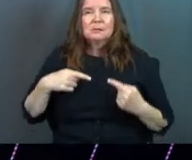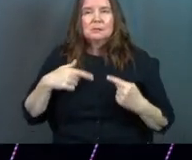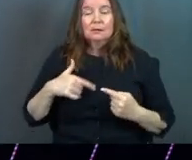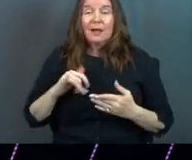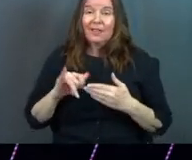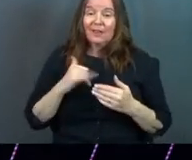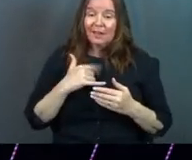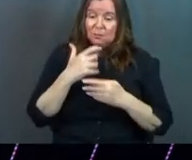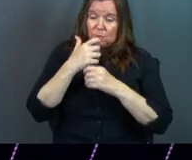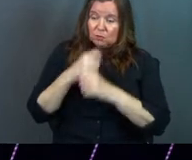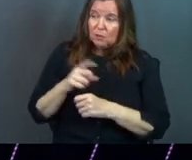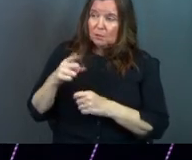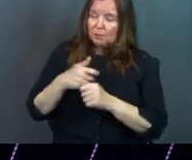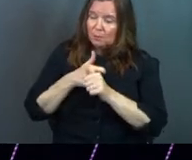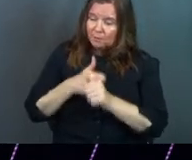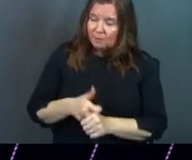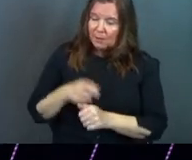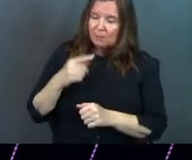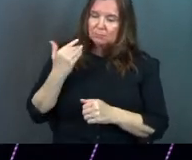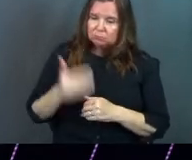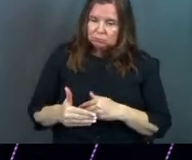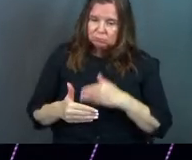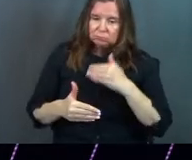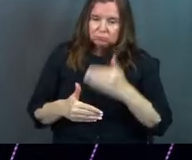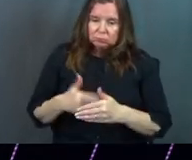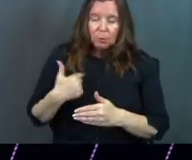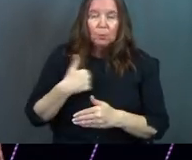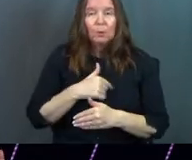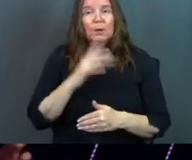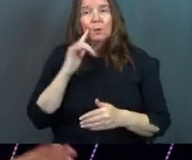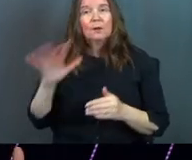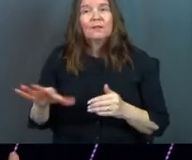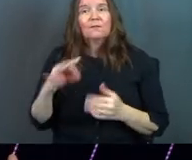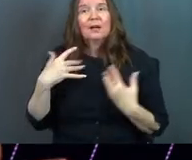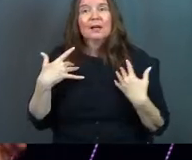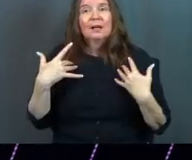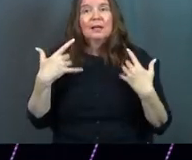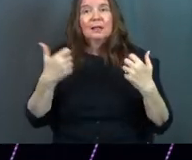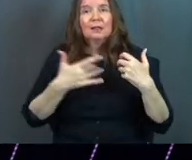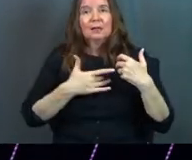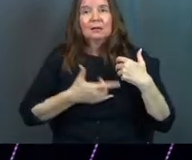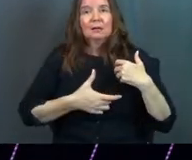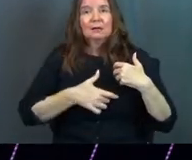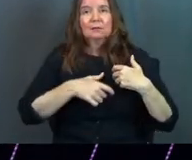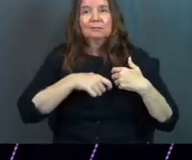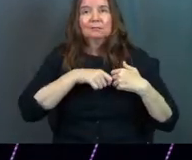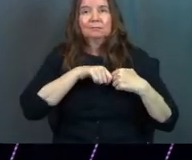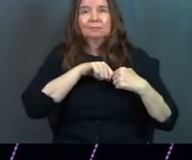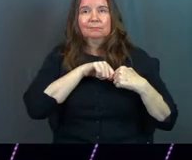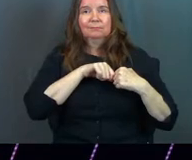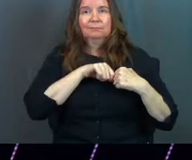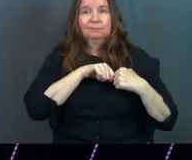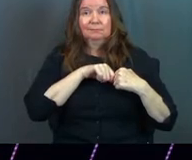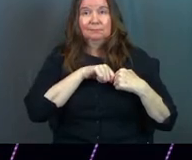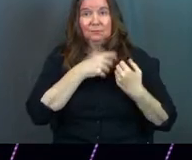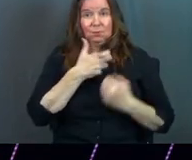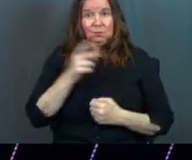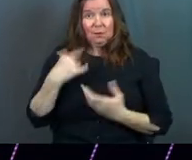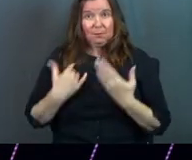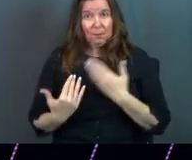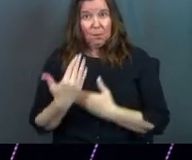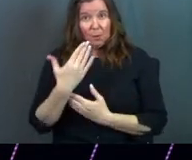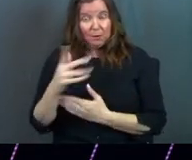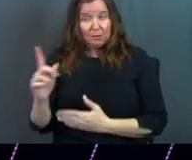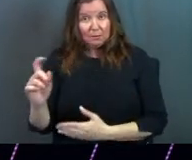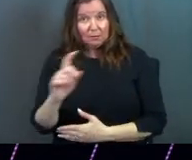And that as we trust him and we follow him along that path, we're going to find healing coming in. Amen. Do you trust him this